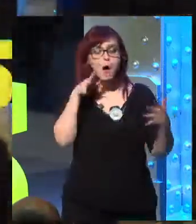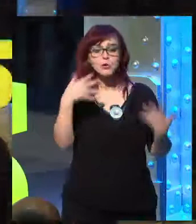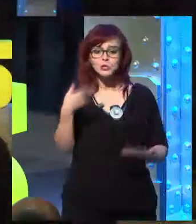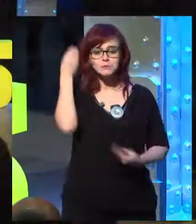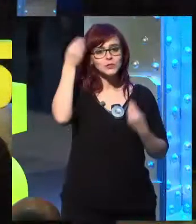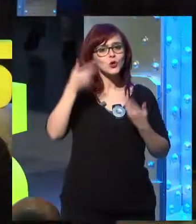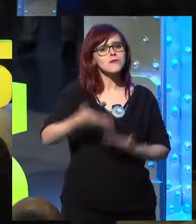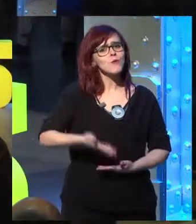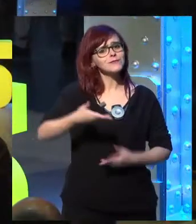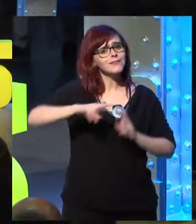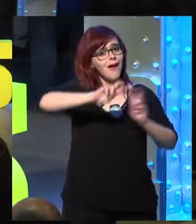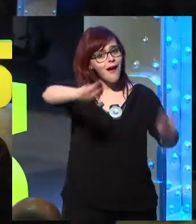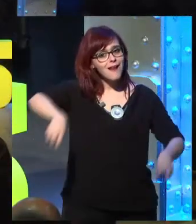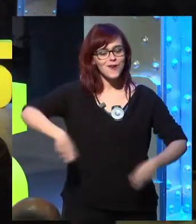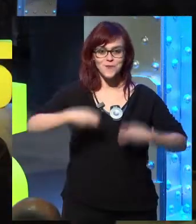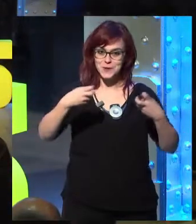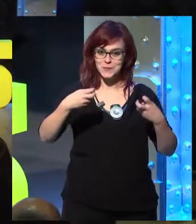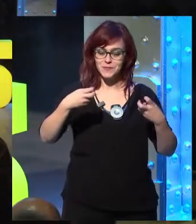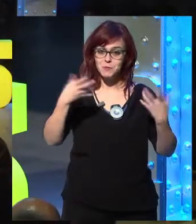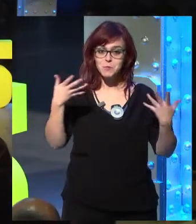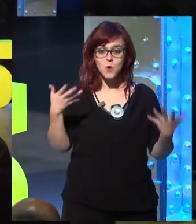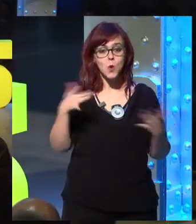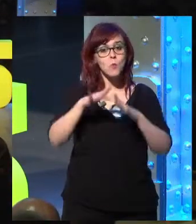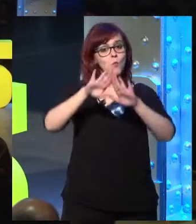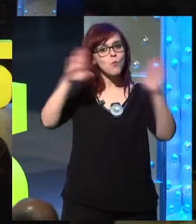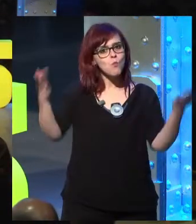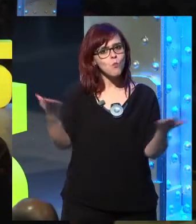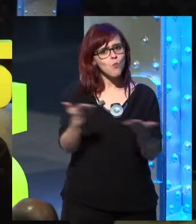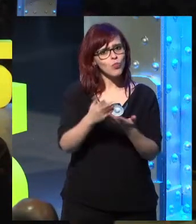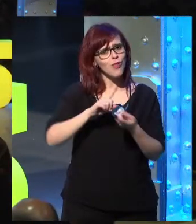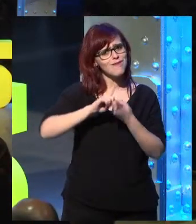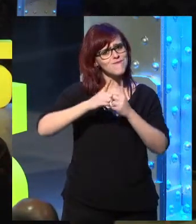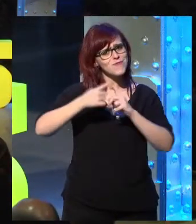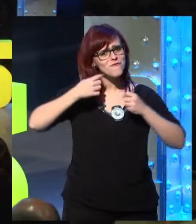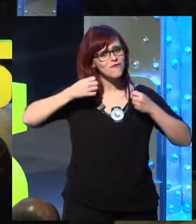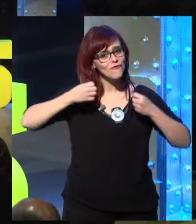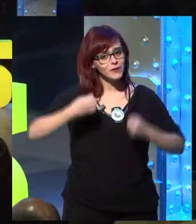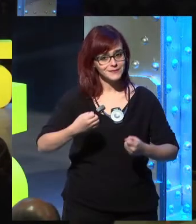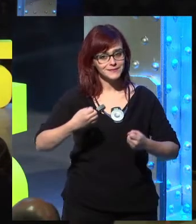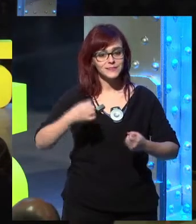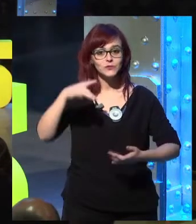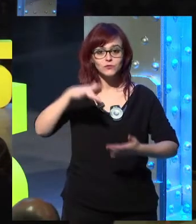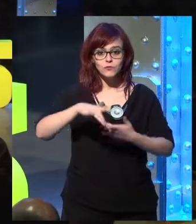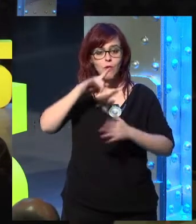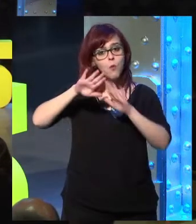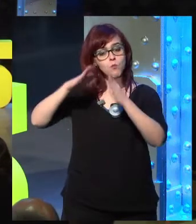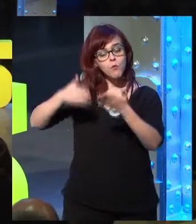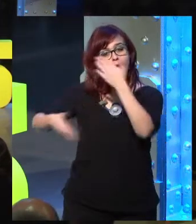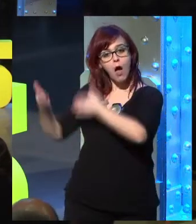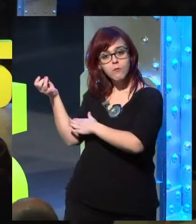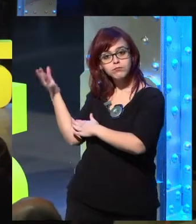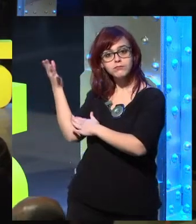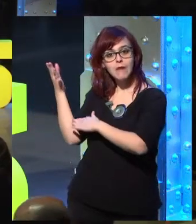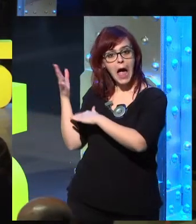And because of this, I thought that it was very important to renew it, because the world has changed dramatically since then.